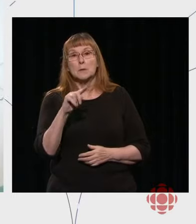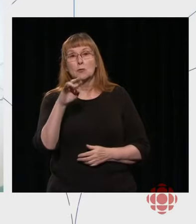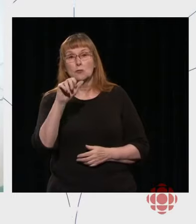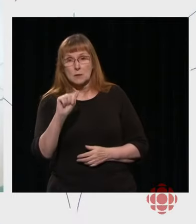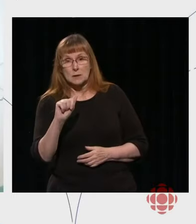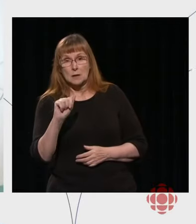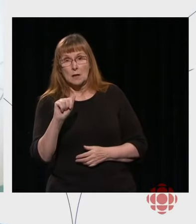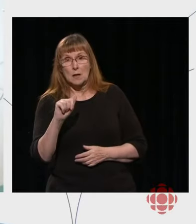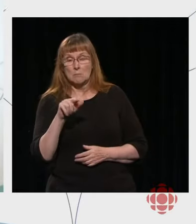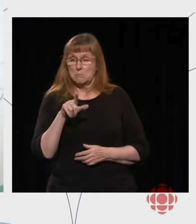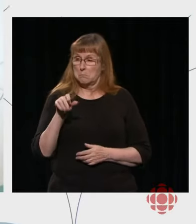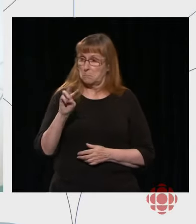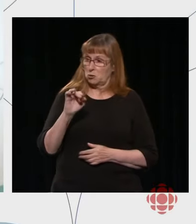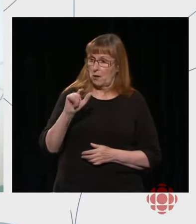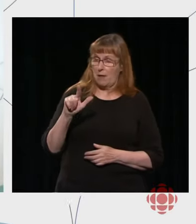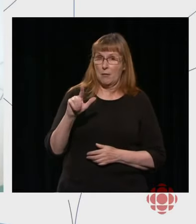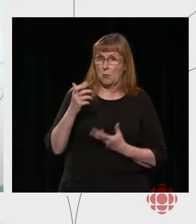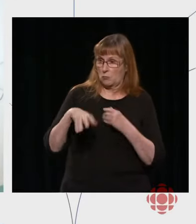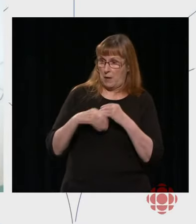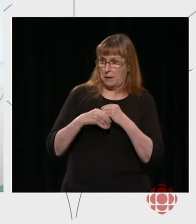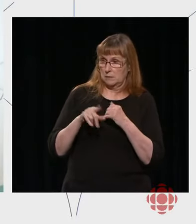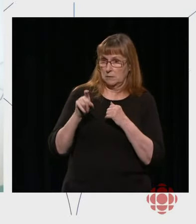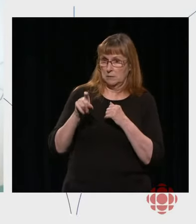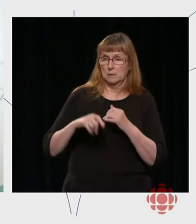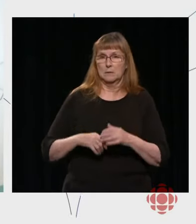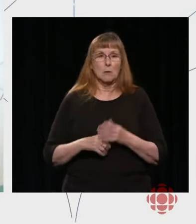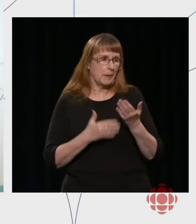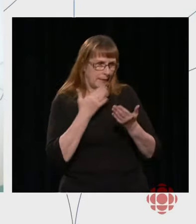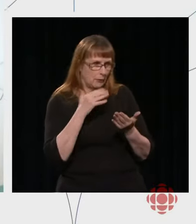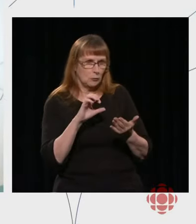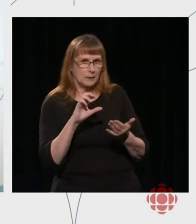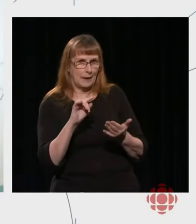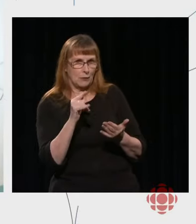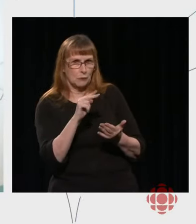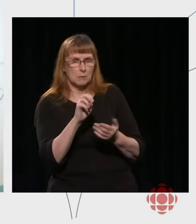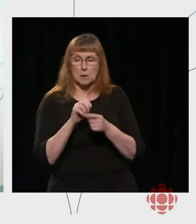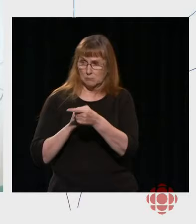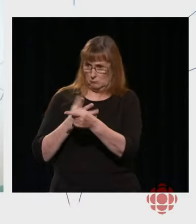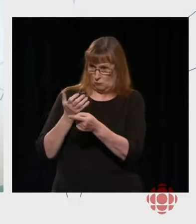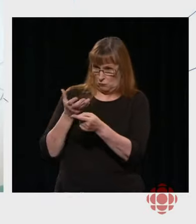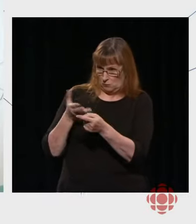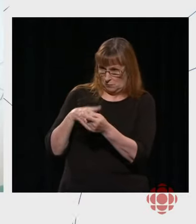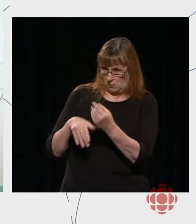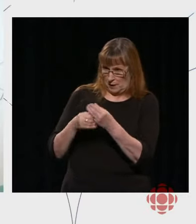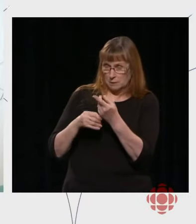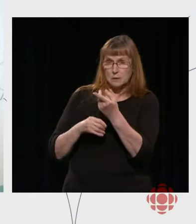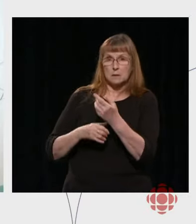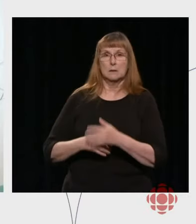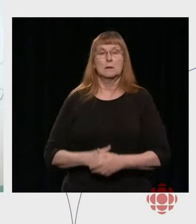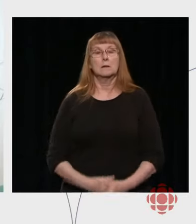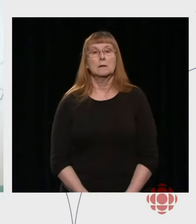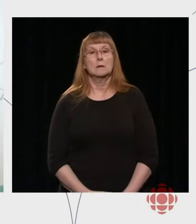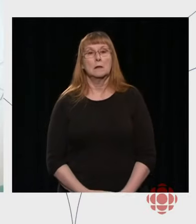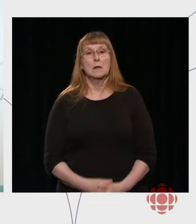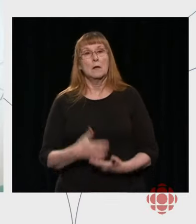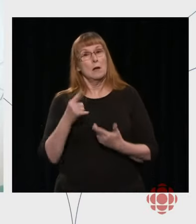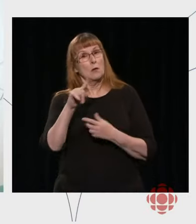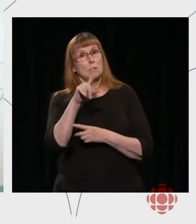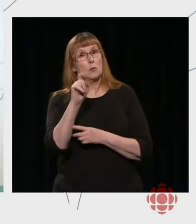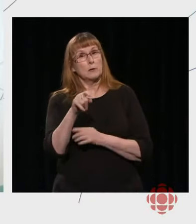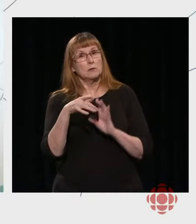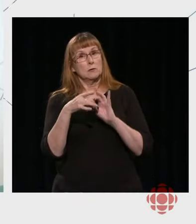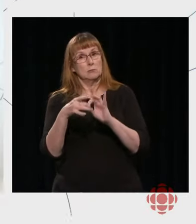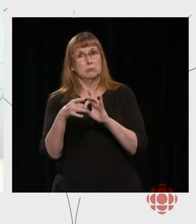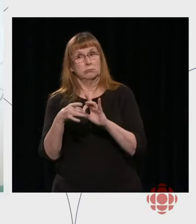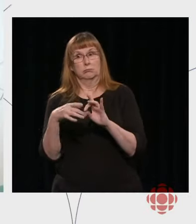Michelle Bissonnette, would you have something to add there? Thank you, Catherine. This is a question involving a